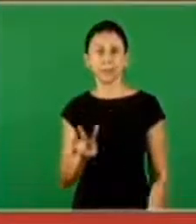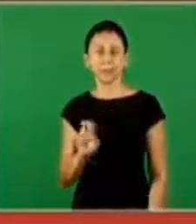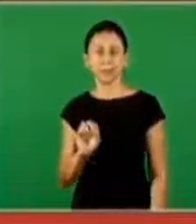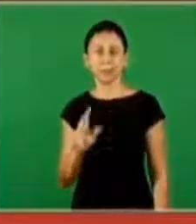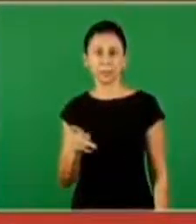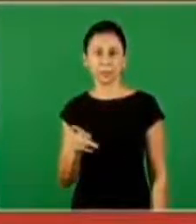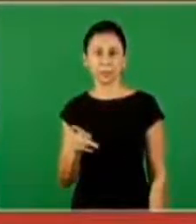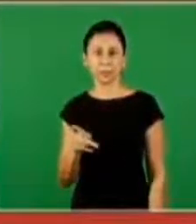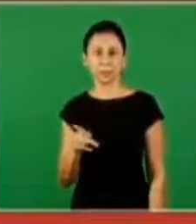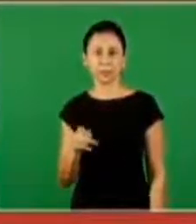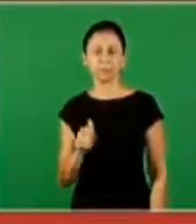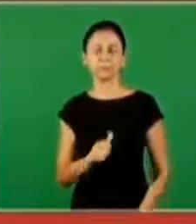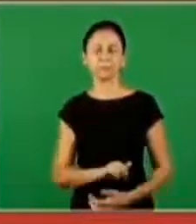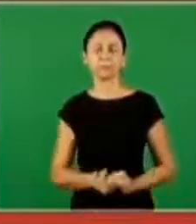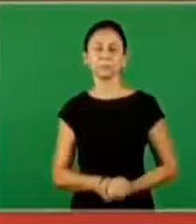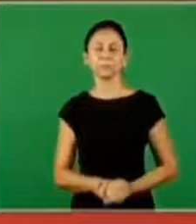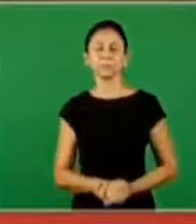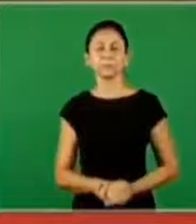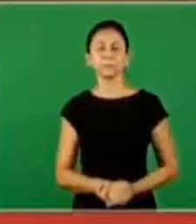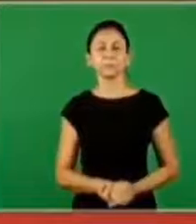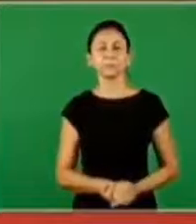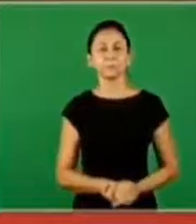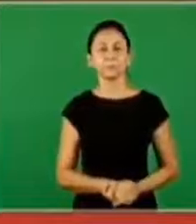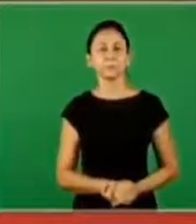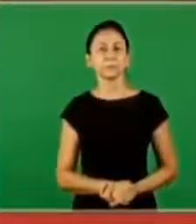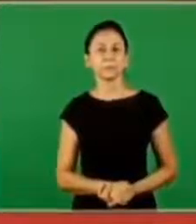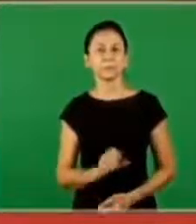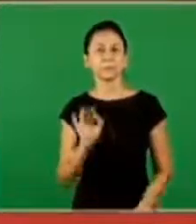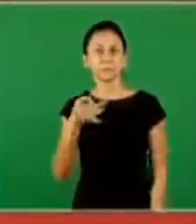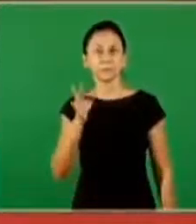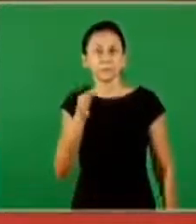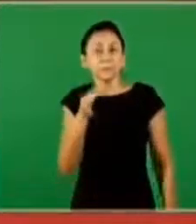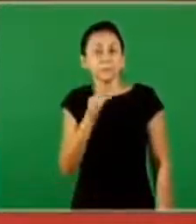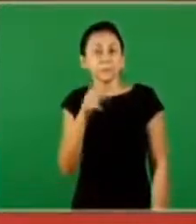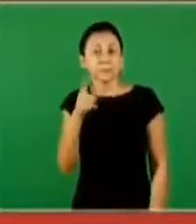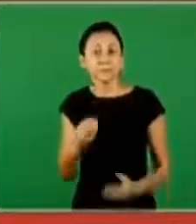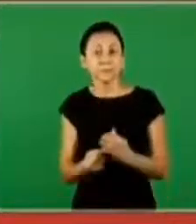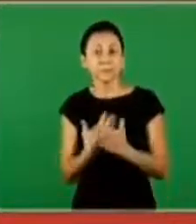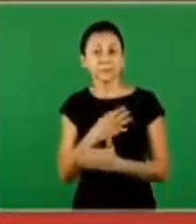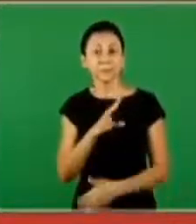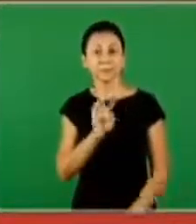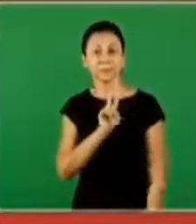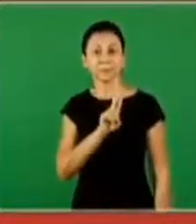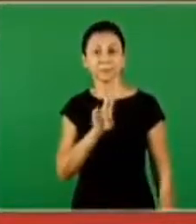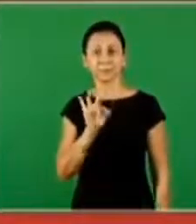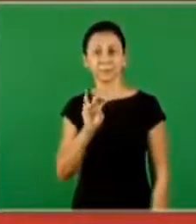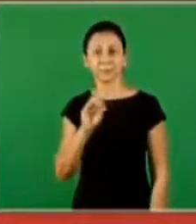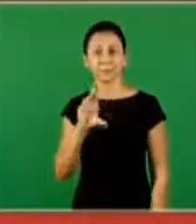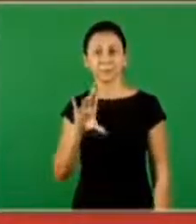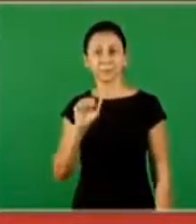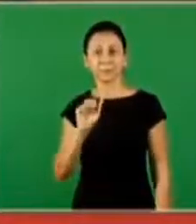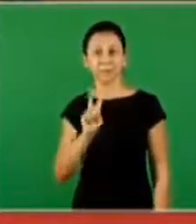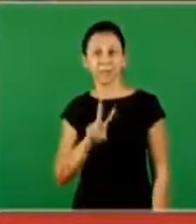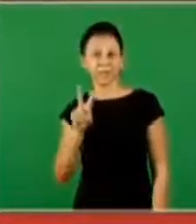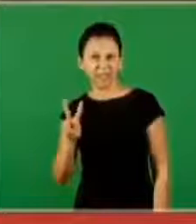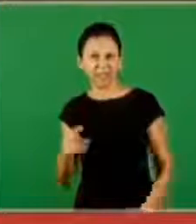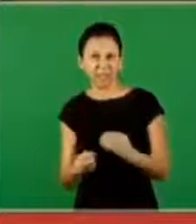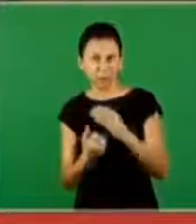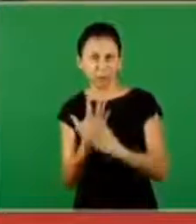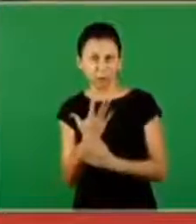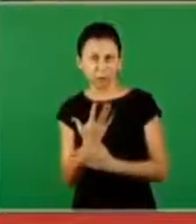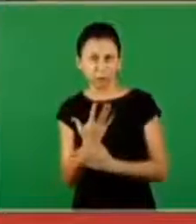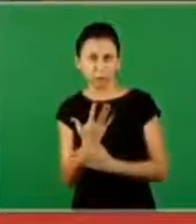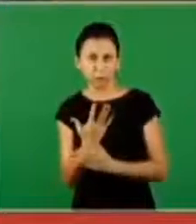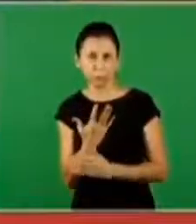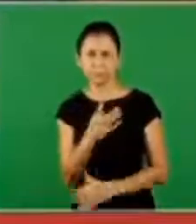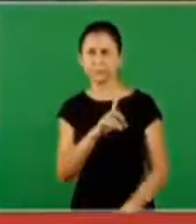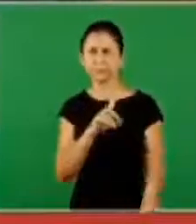and the borough of the Spirit Santo. The origin is in this church called Taka. No, no. You see